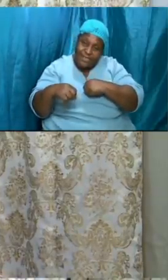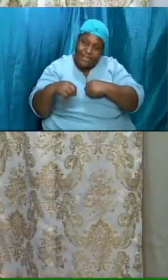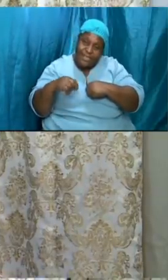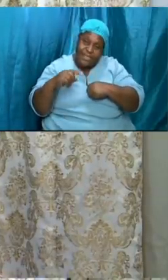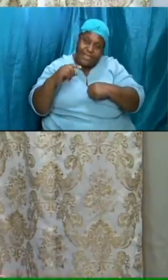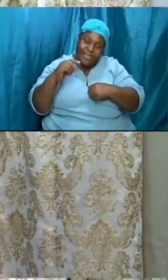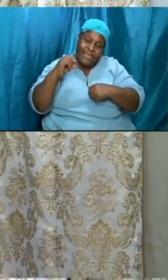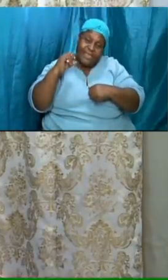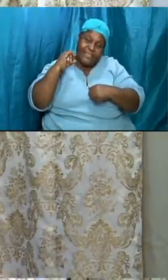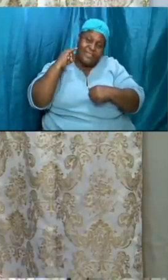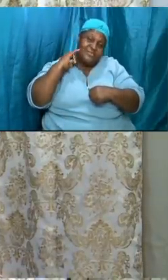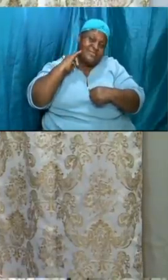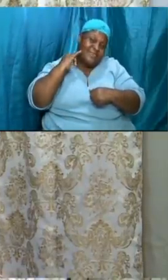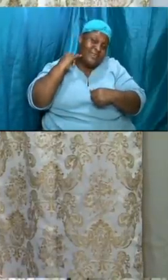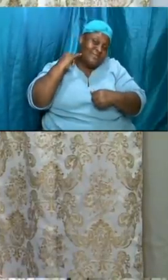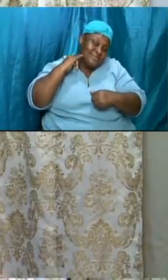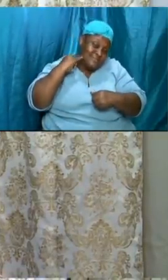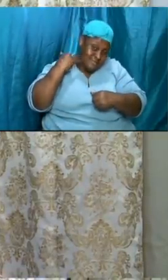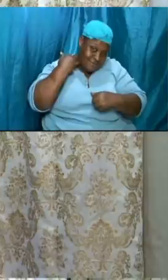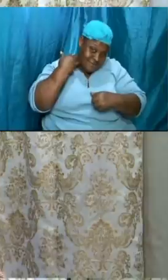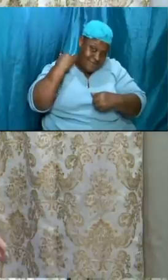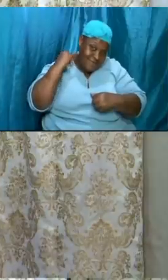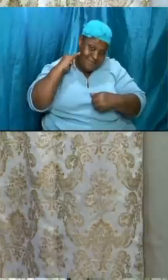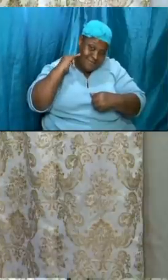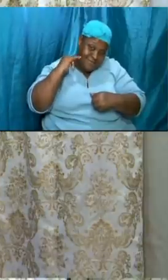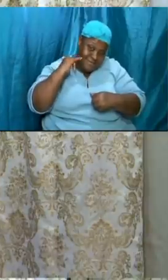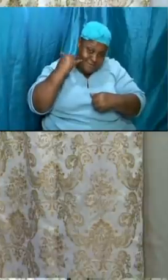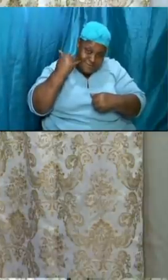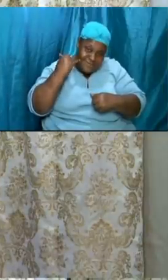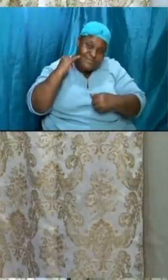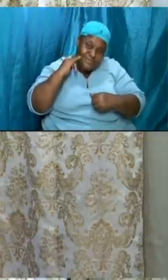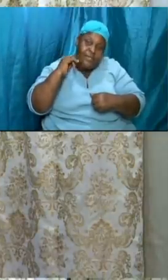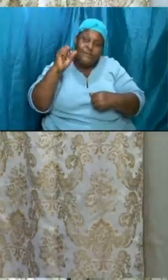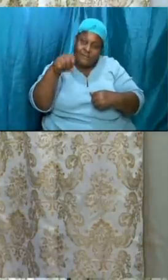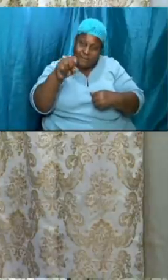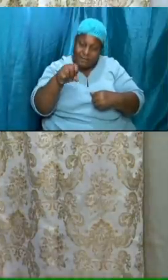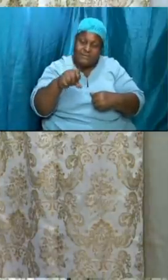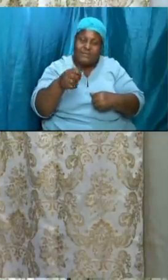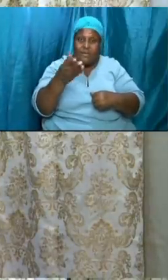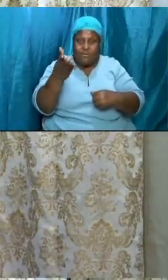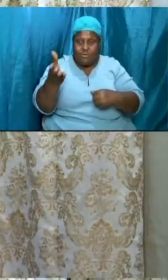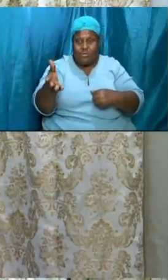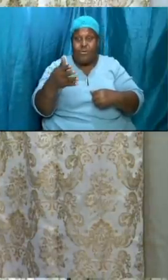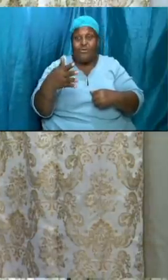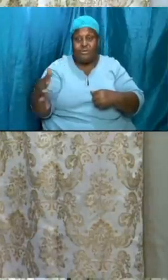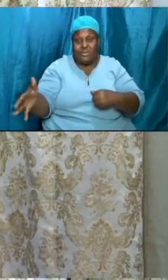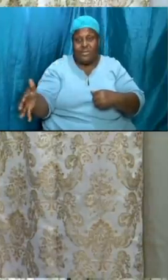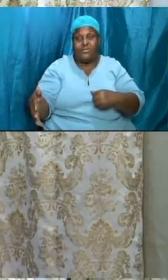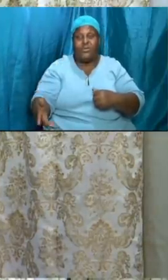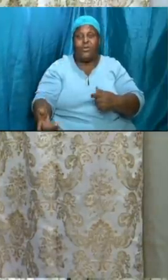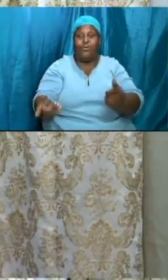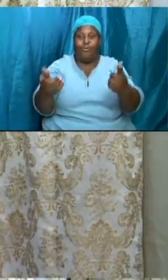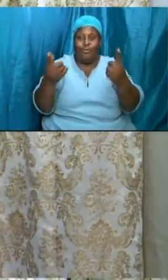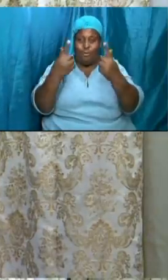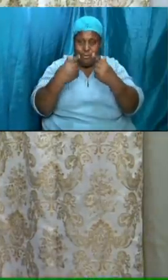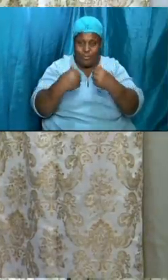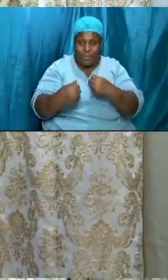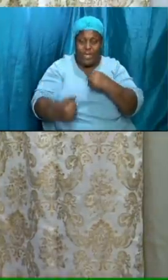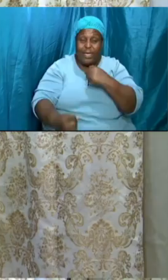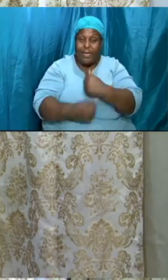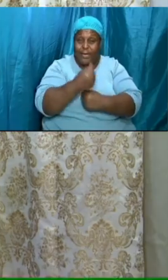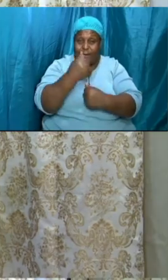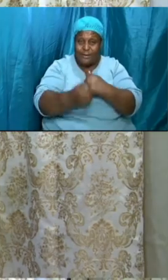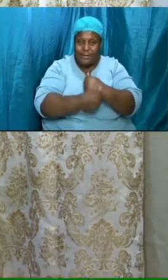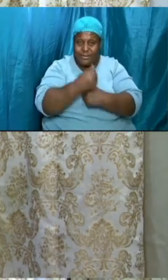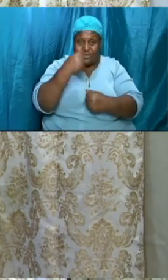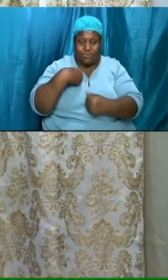vines are to be producing grape that will end up giving us wine yes the wine is the